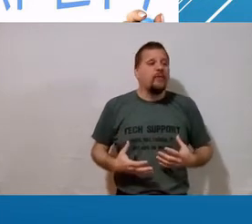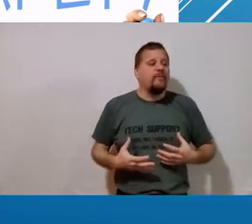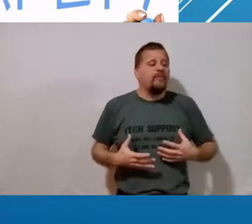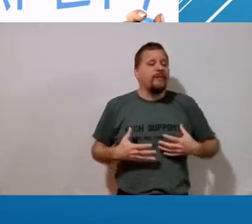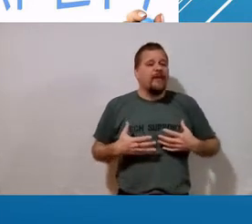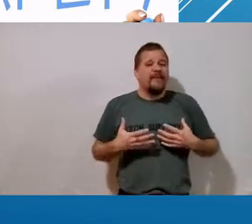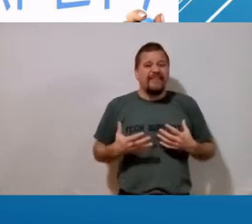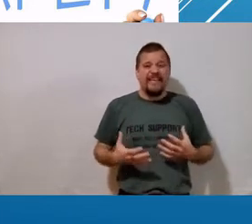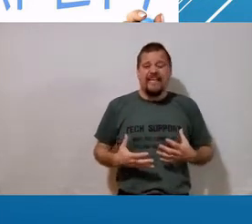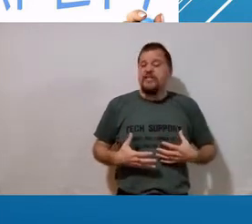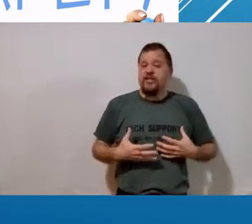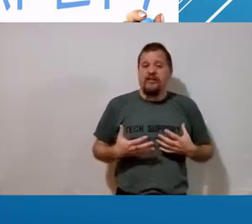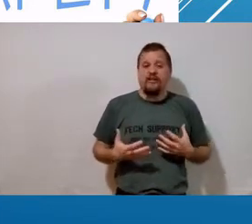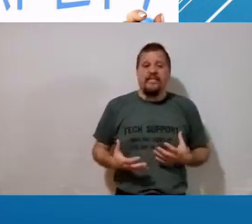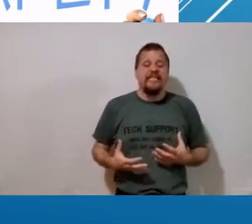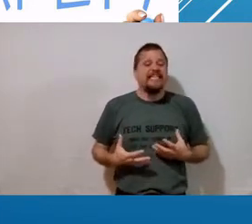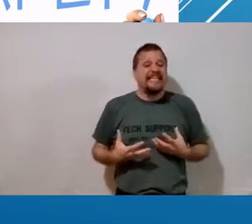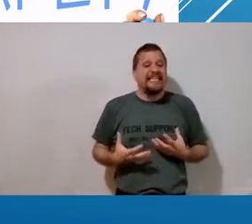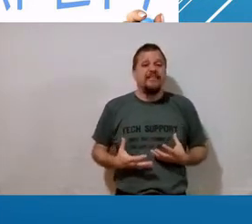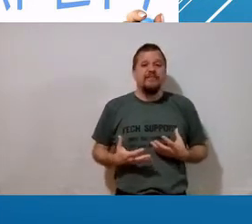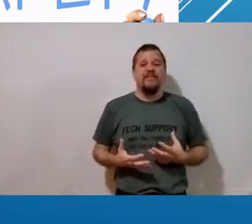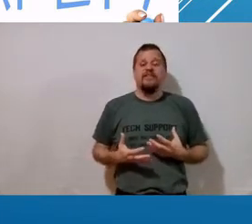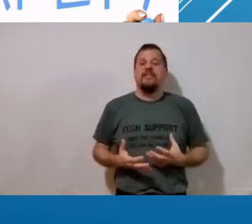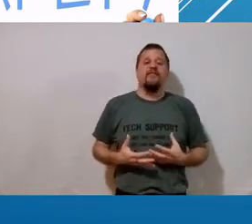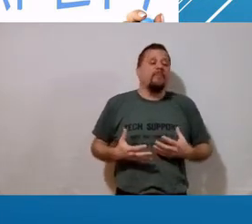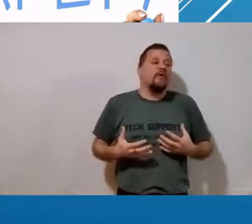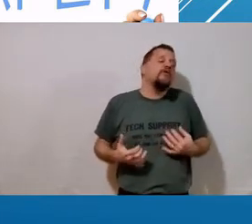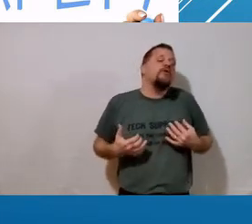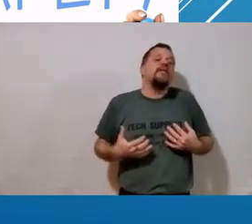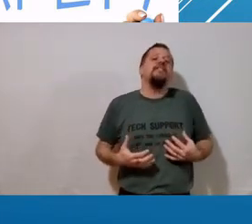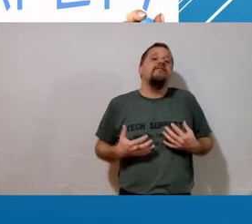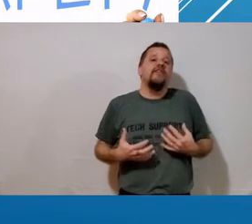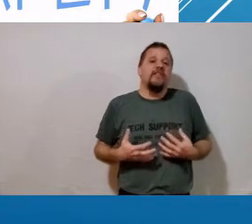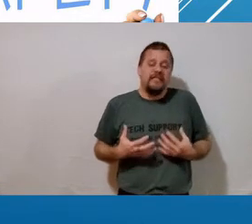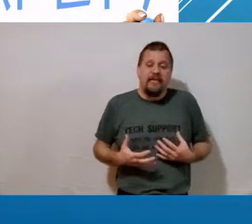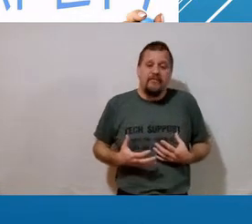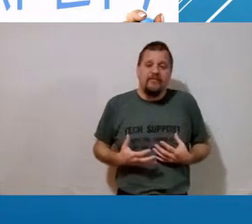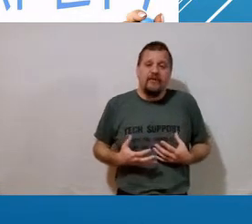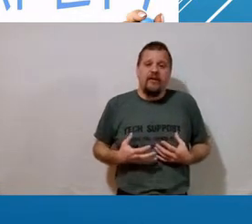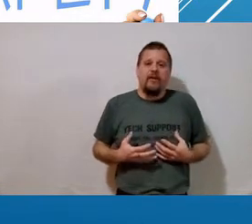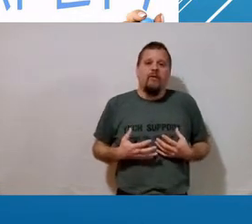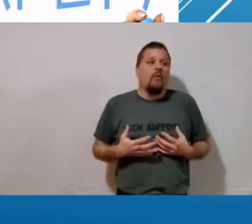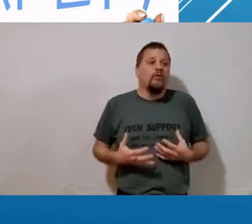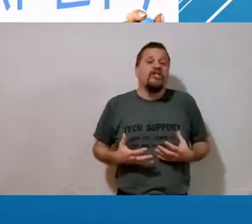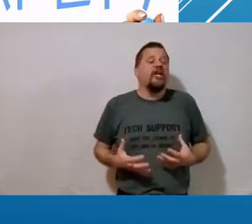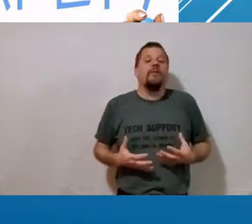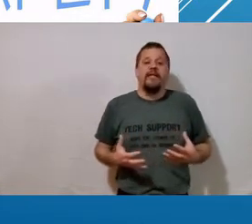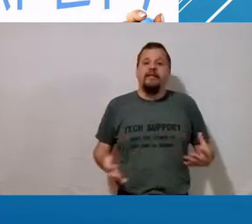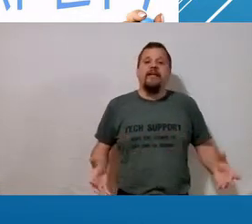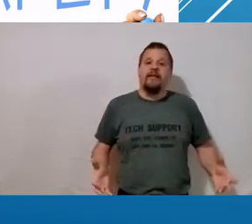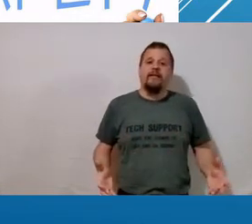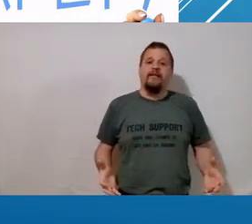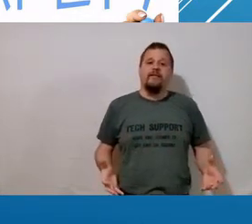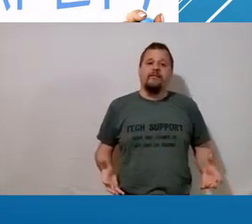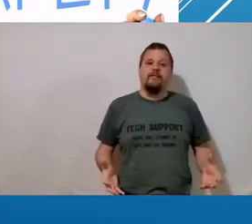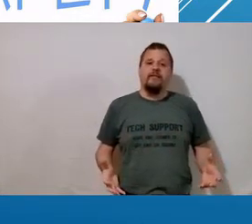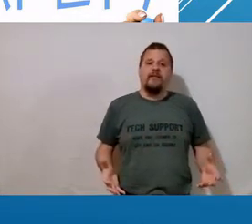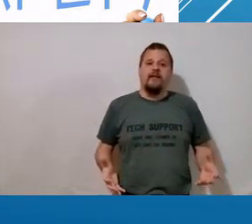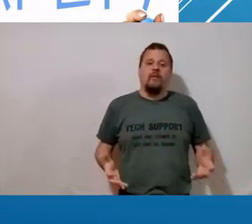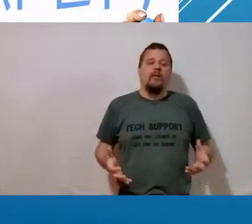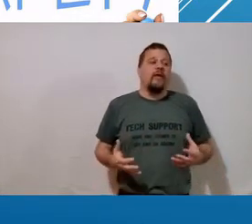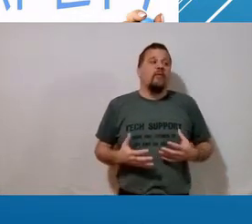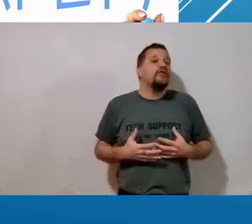involved if you have people thinking and sharing their ideas they need to feel safe a person who doesn't feel safe won't share what they think